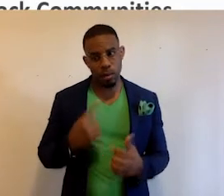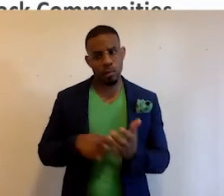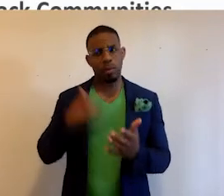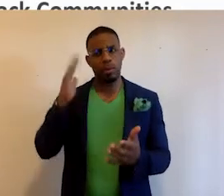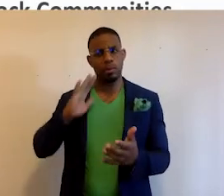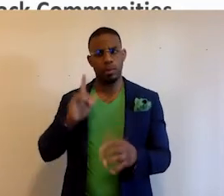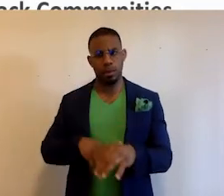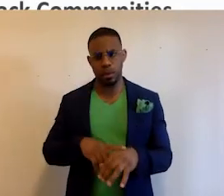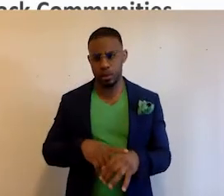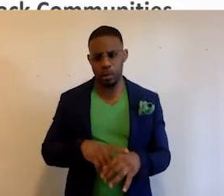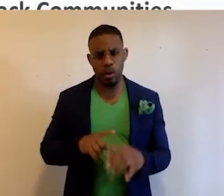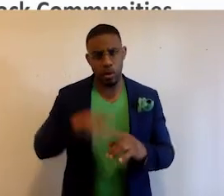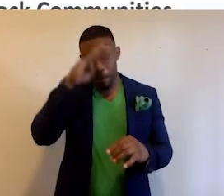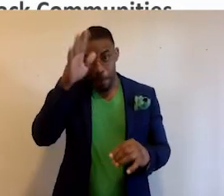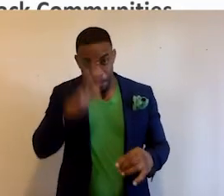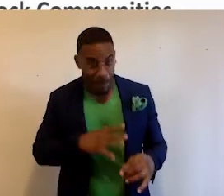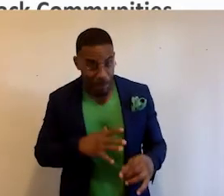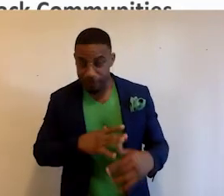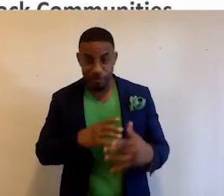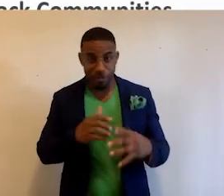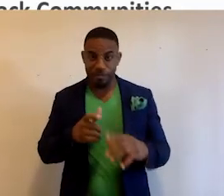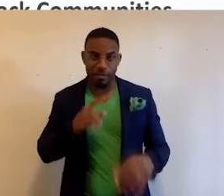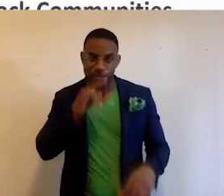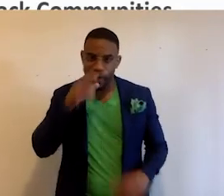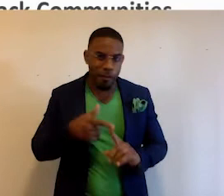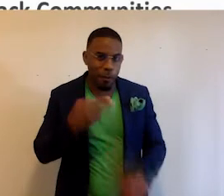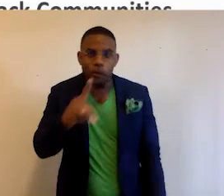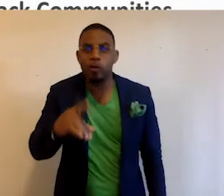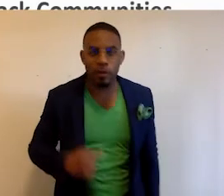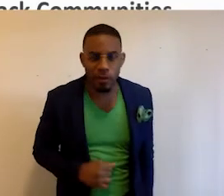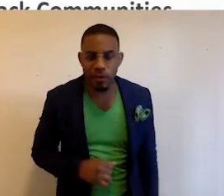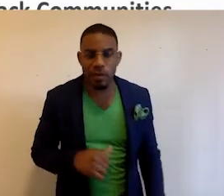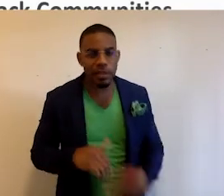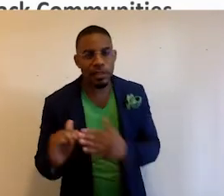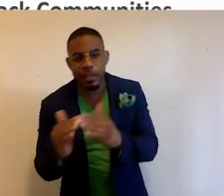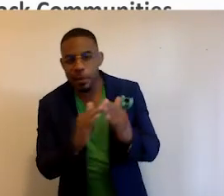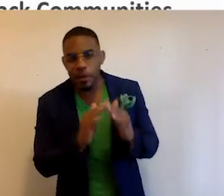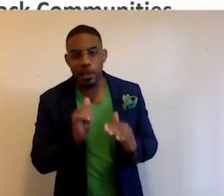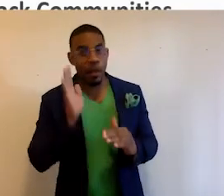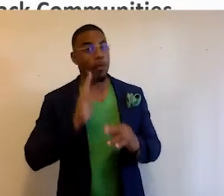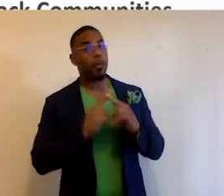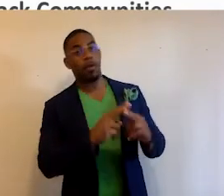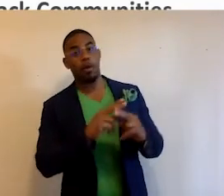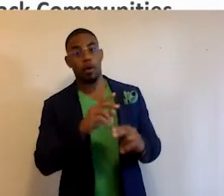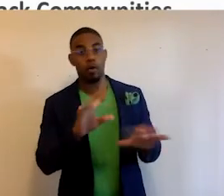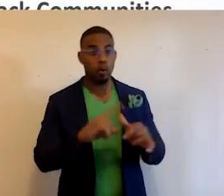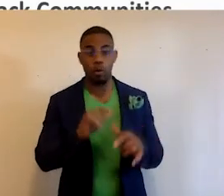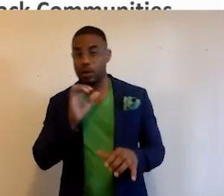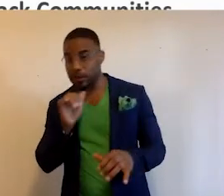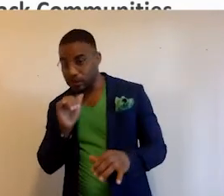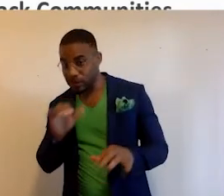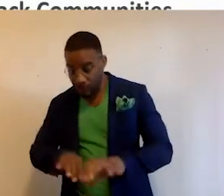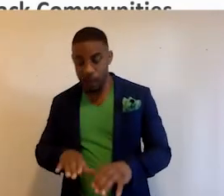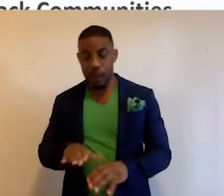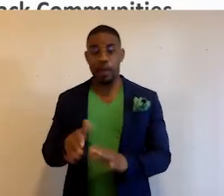time was, you know, young Black man, you know, kid from the hood, in the neighborhood that was formerly called Do or Die Bed-Stuy.